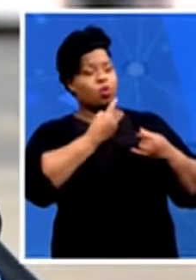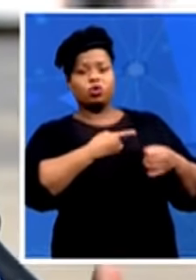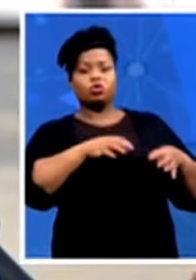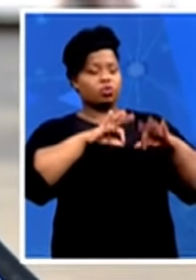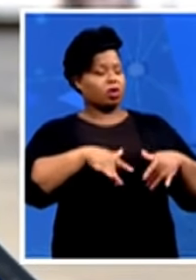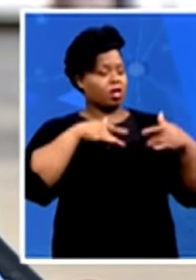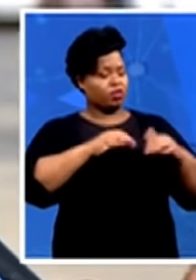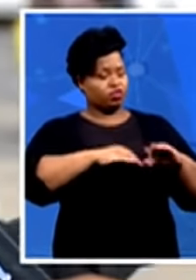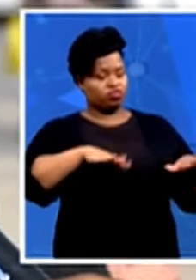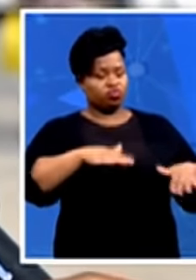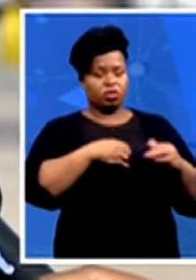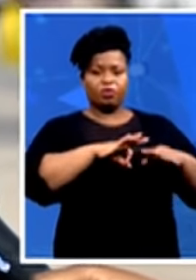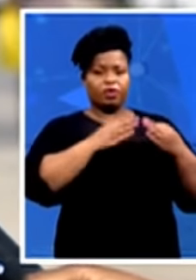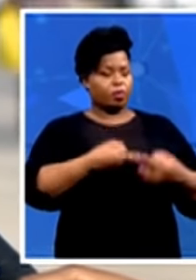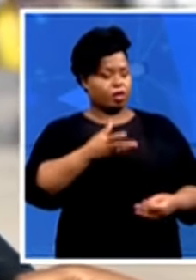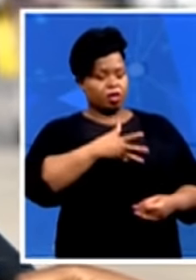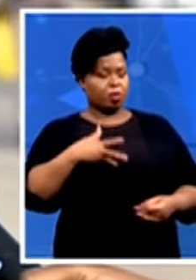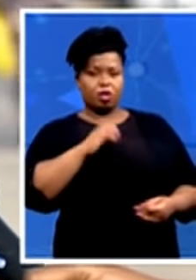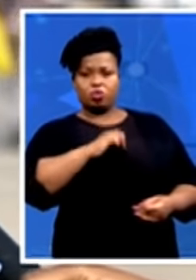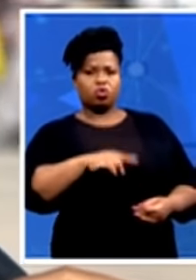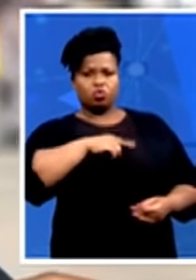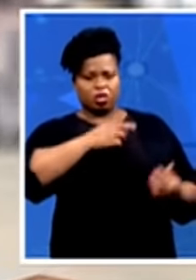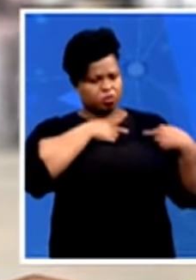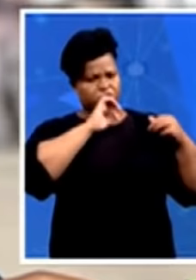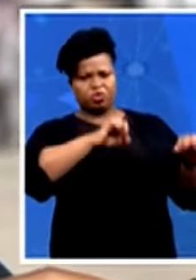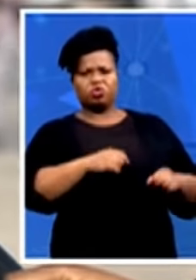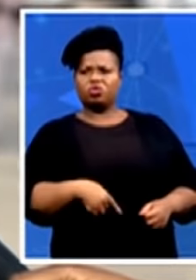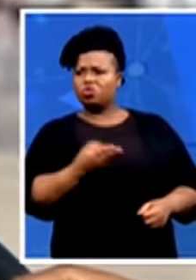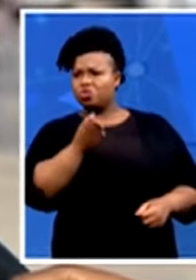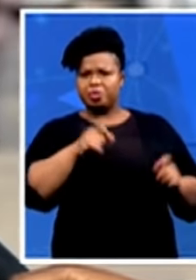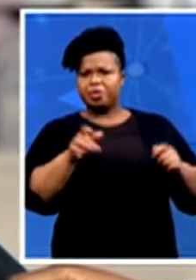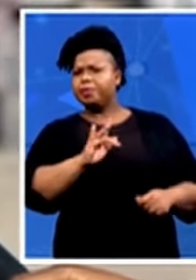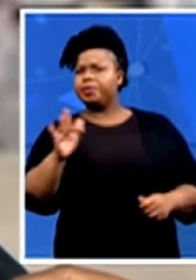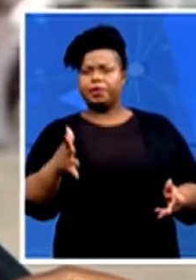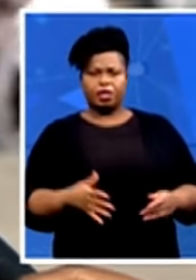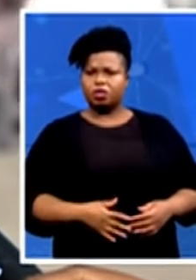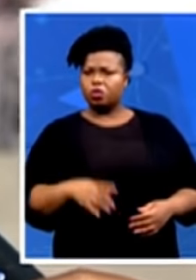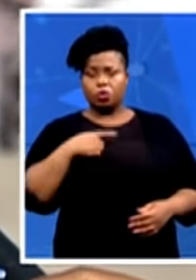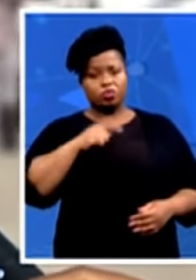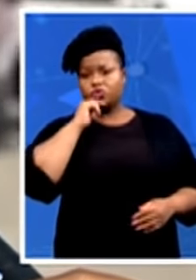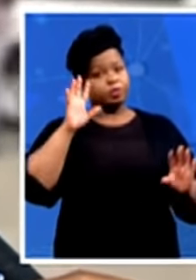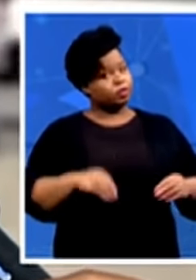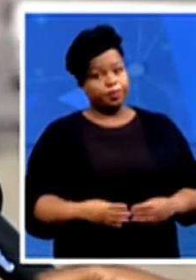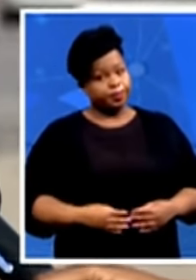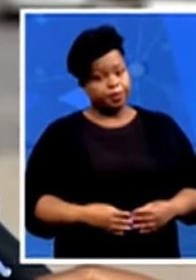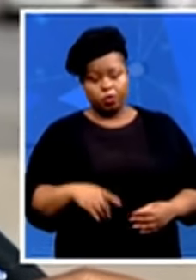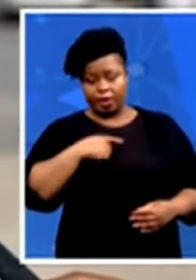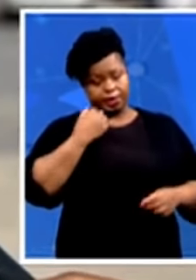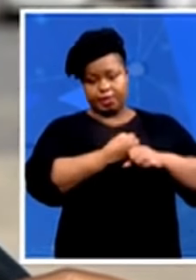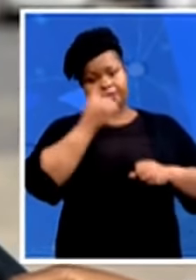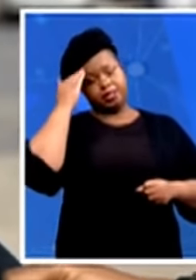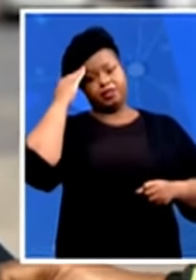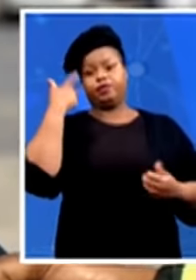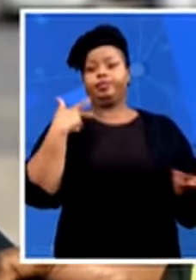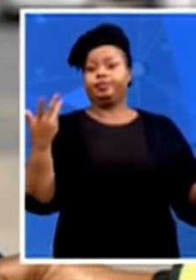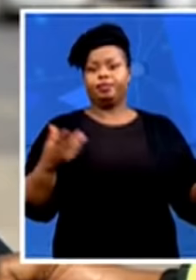mom. It's your responsibility. Those people are not there. So this thing, it should stop. It doesn't make sense for me. I know people got grievances. It's